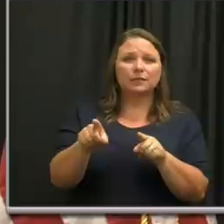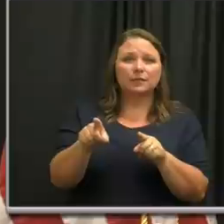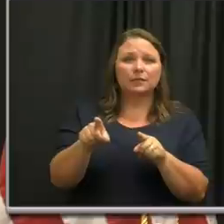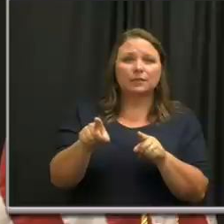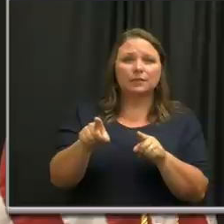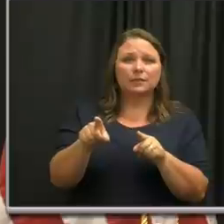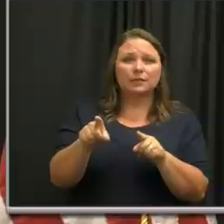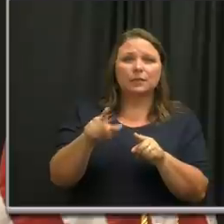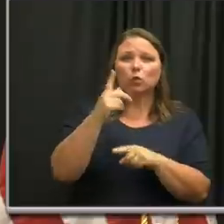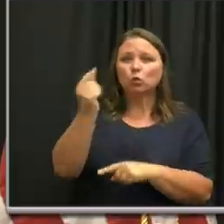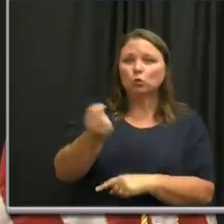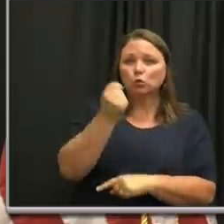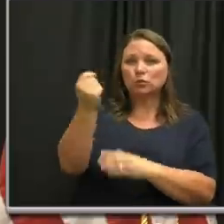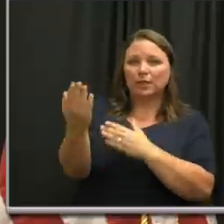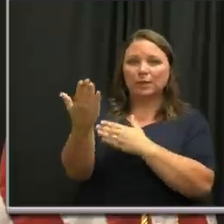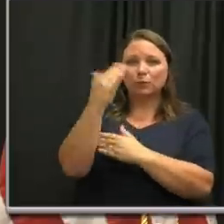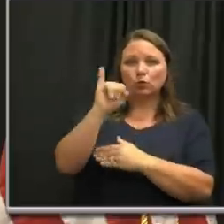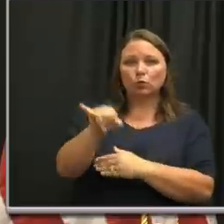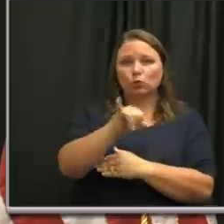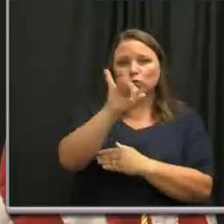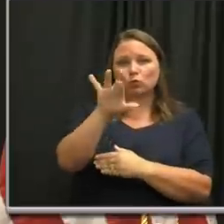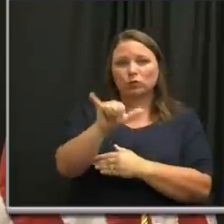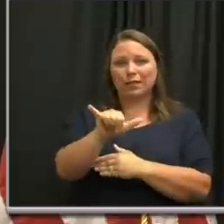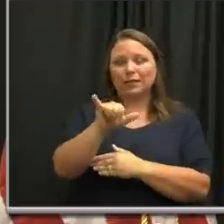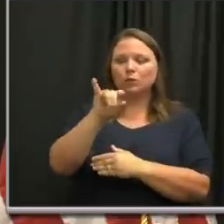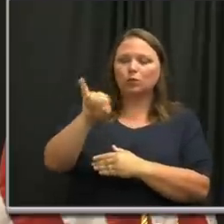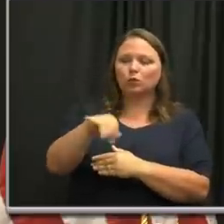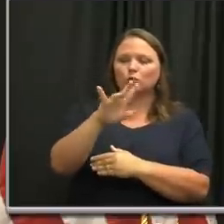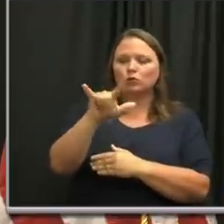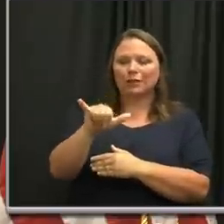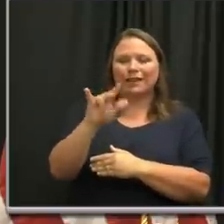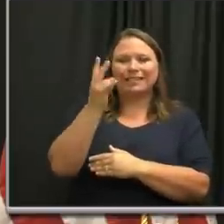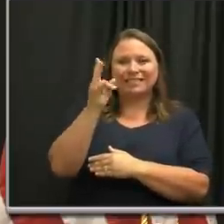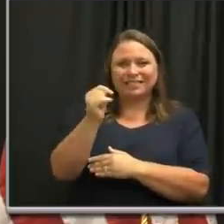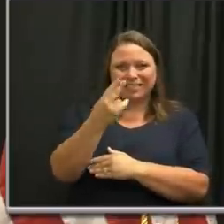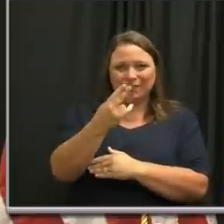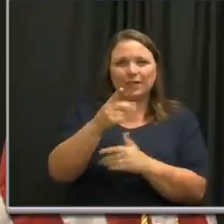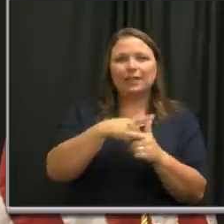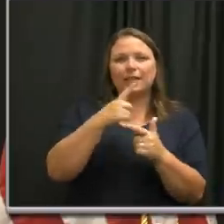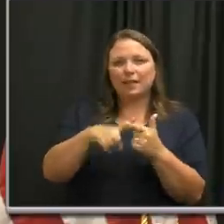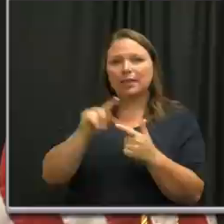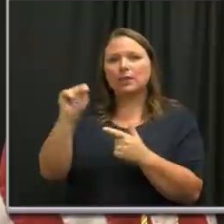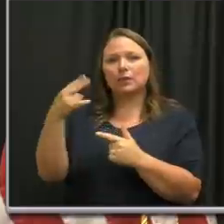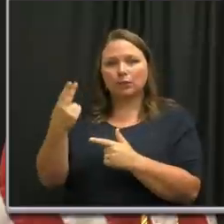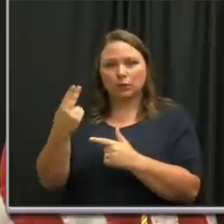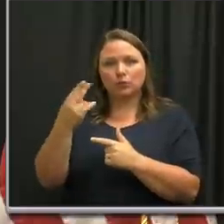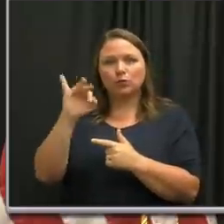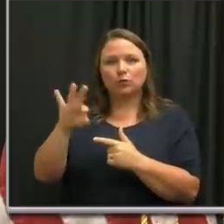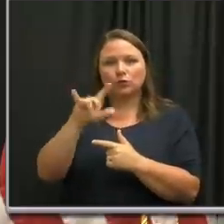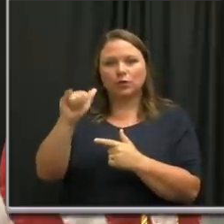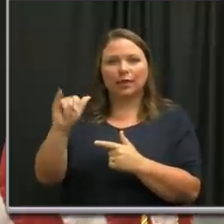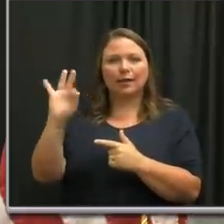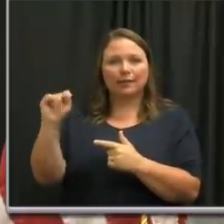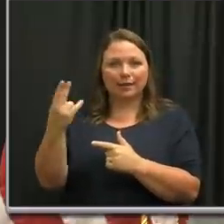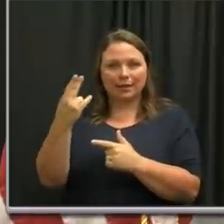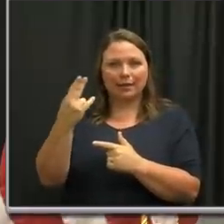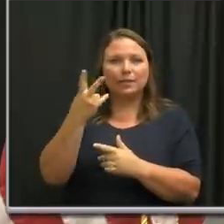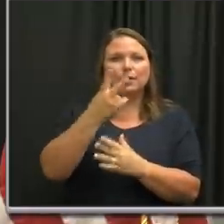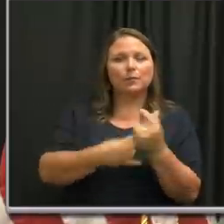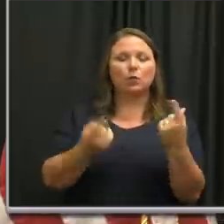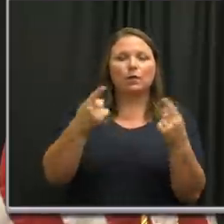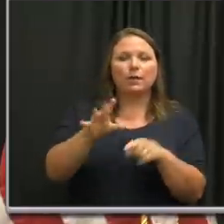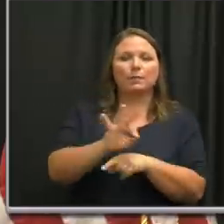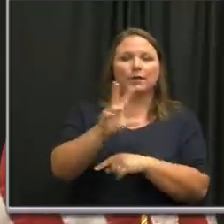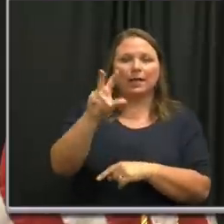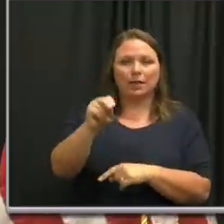place on Tuesday morning, July 7th, followed by another briefing on Thursday, July 9th, both at 9